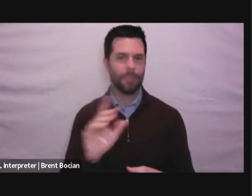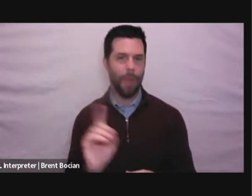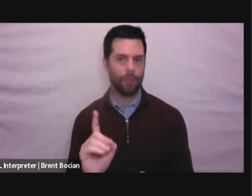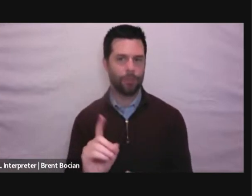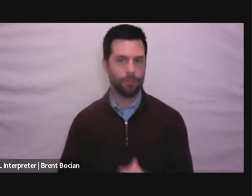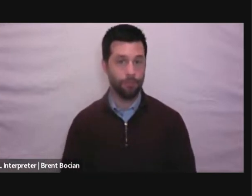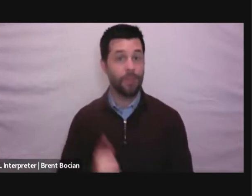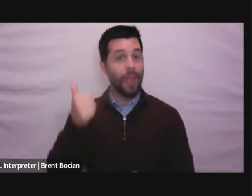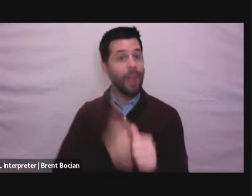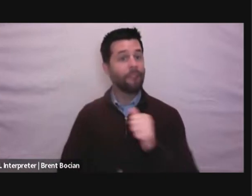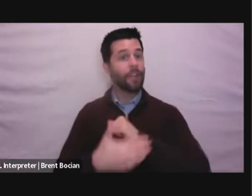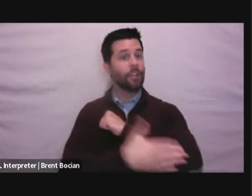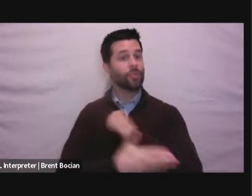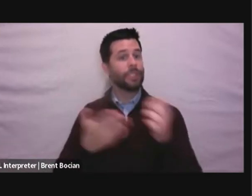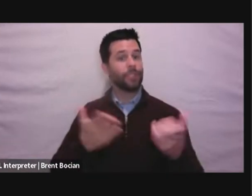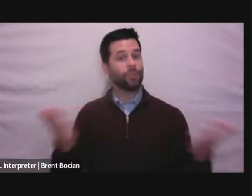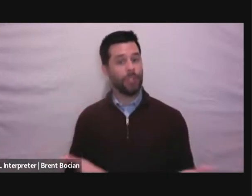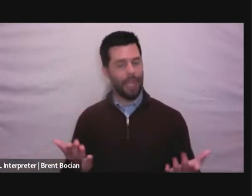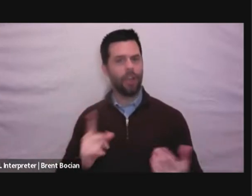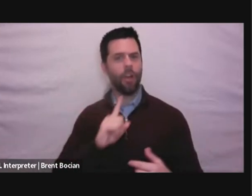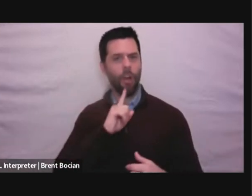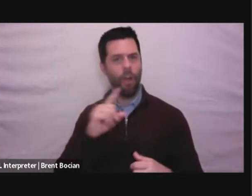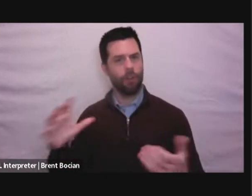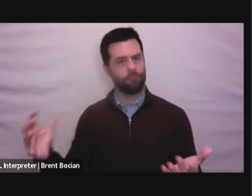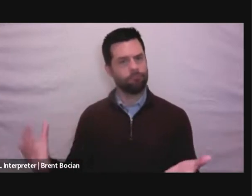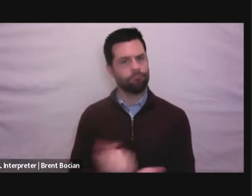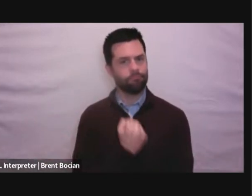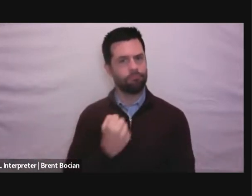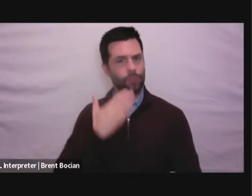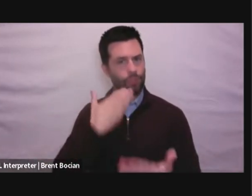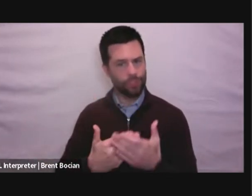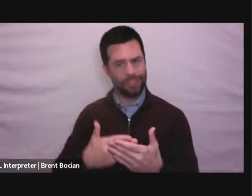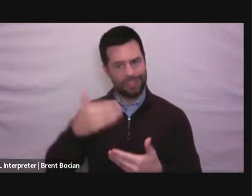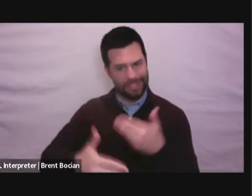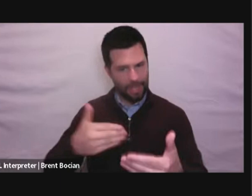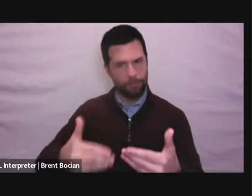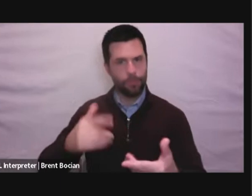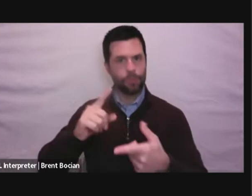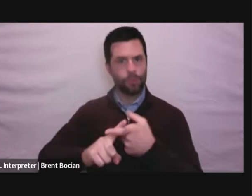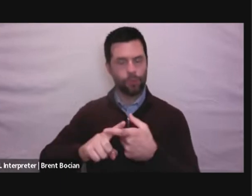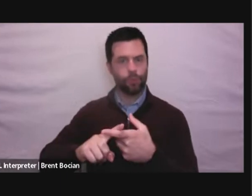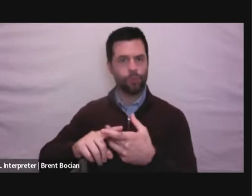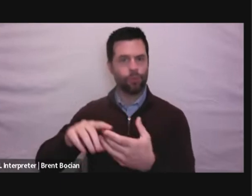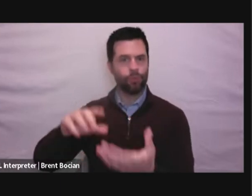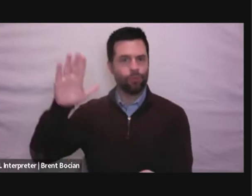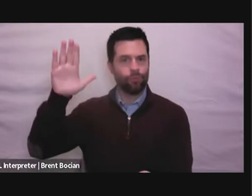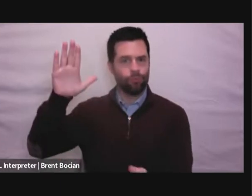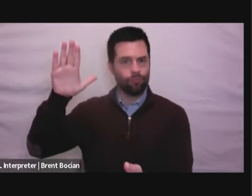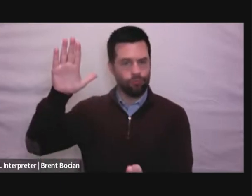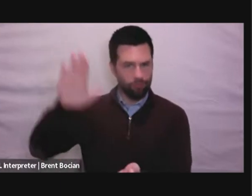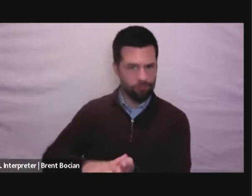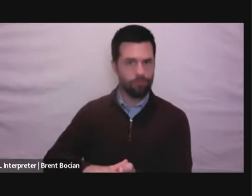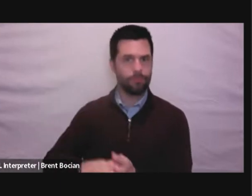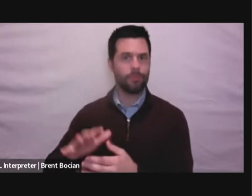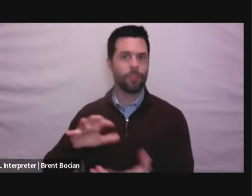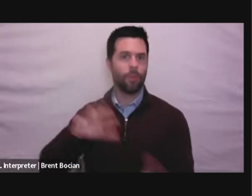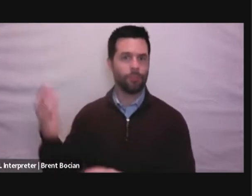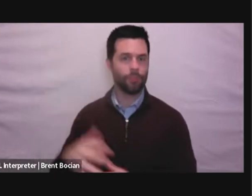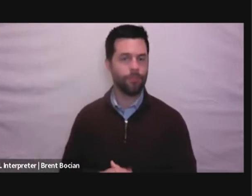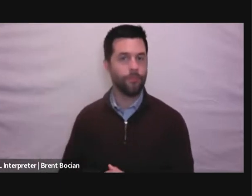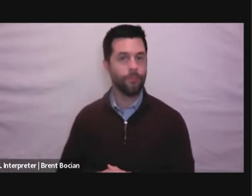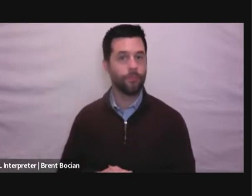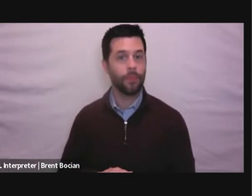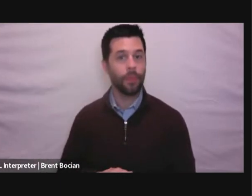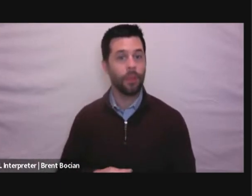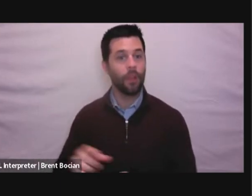is taking meaningful steps to address this gorge. The Dominican Republic passed new legislation that allows the government to seize